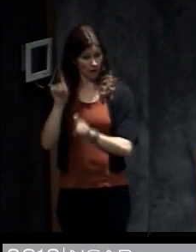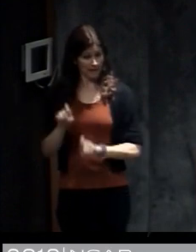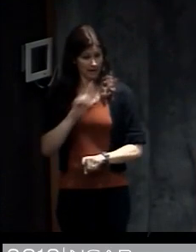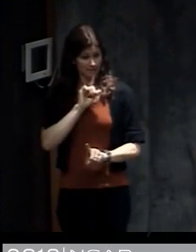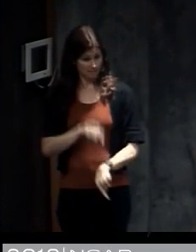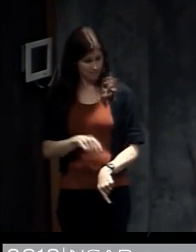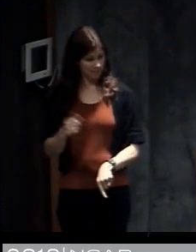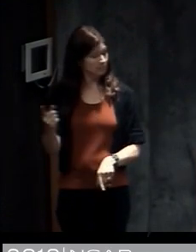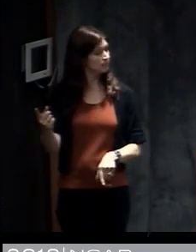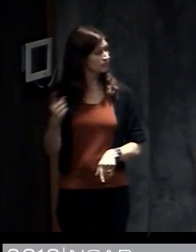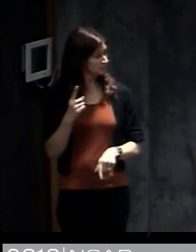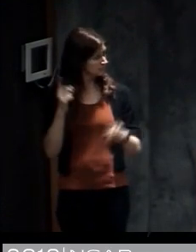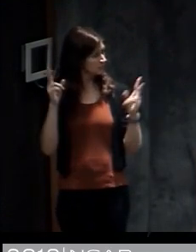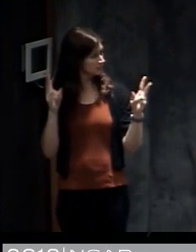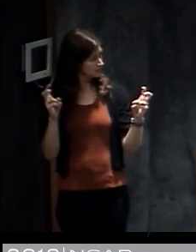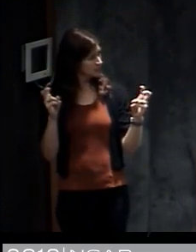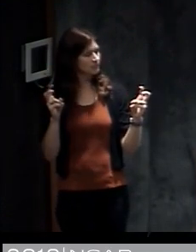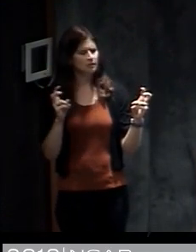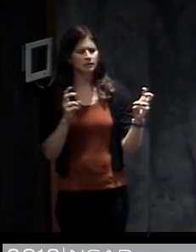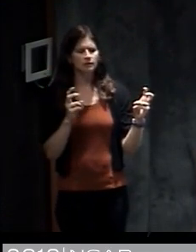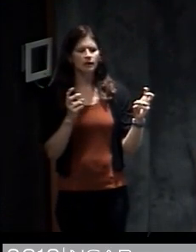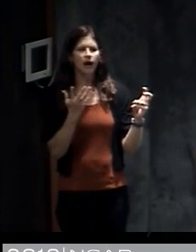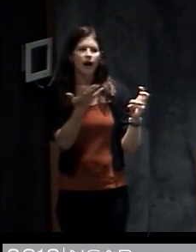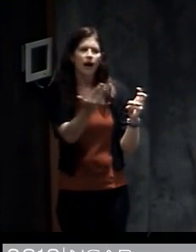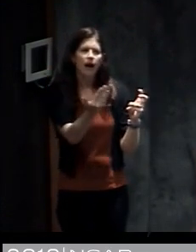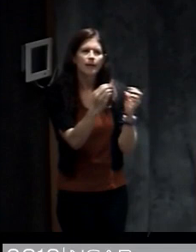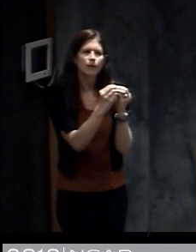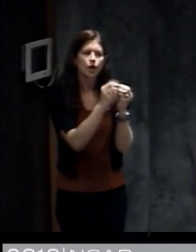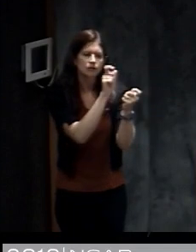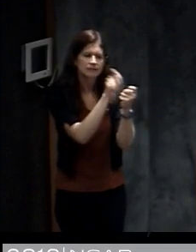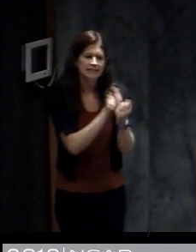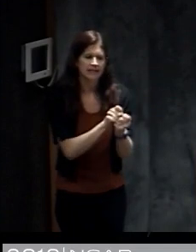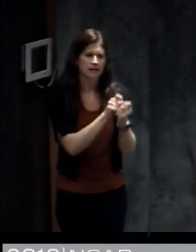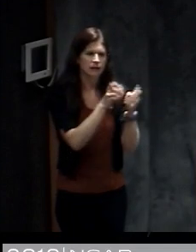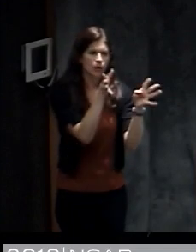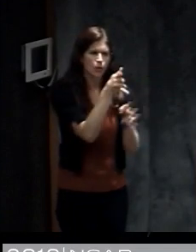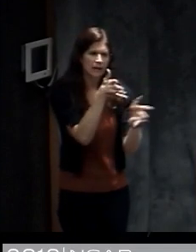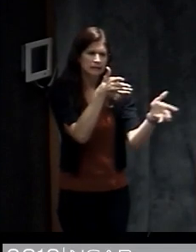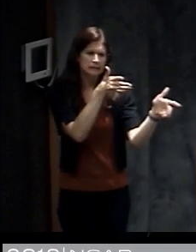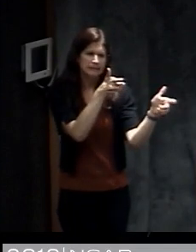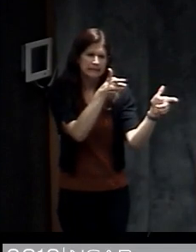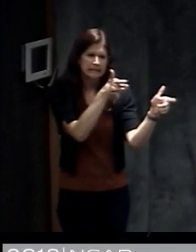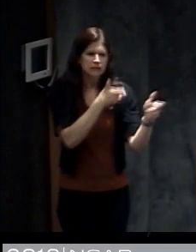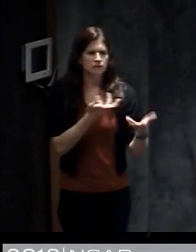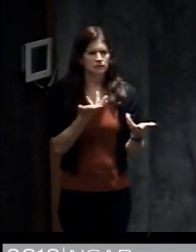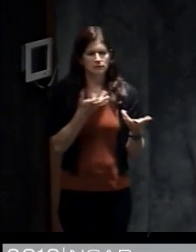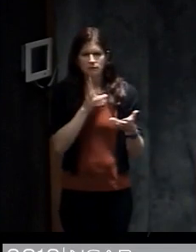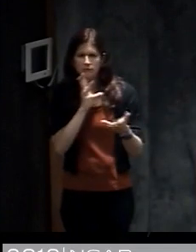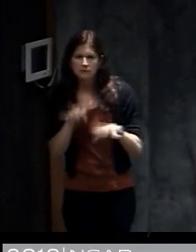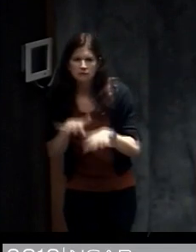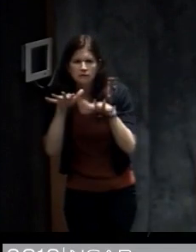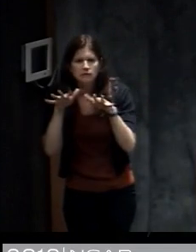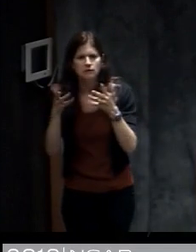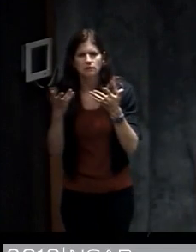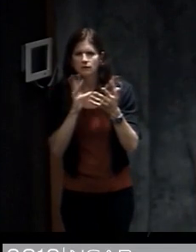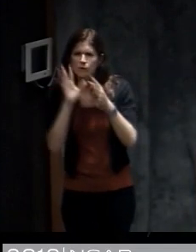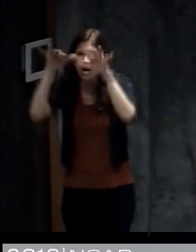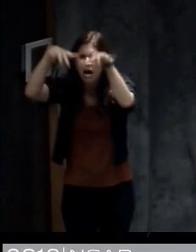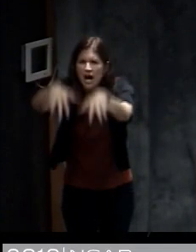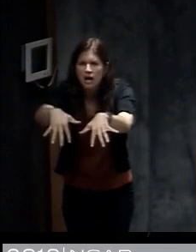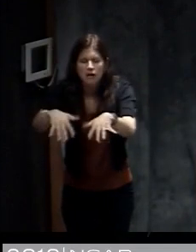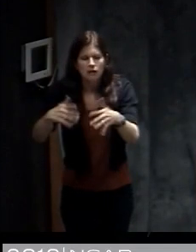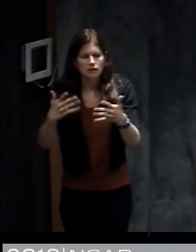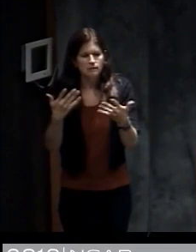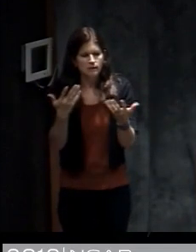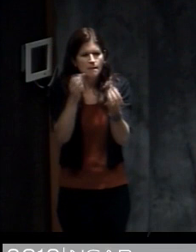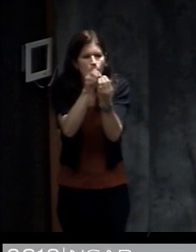information that we've tested, they said they would want more specific numbers like wind speed and height of storm surge. So just having a general area at risk or that it might have storm